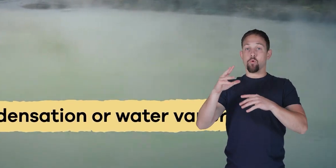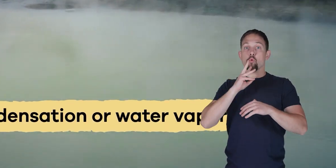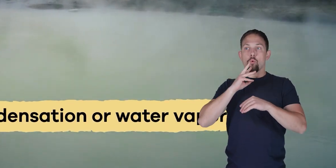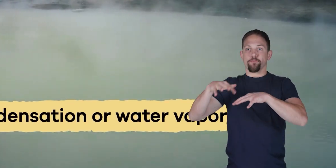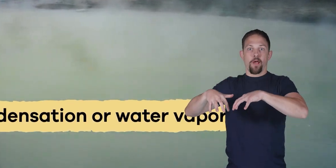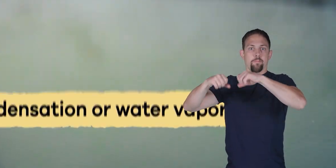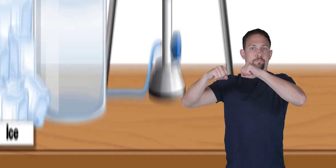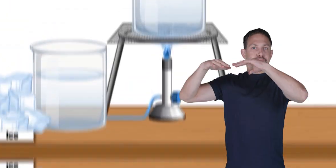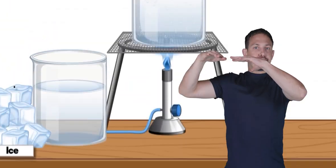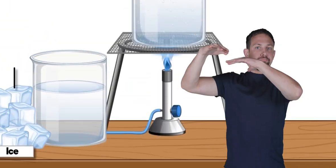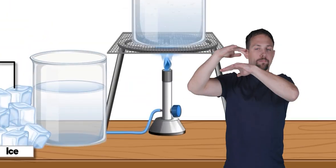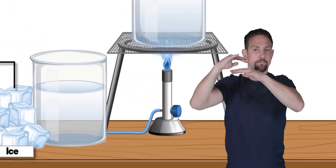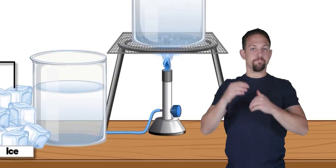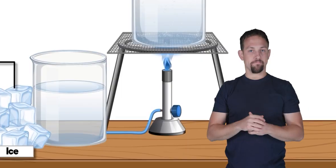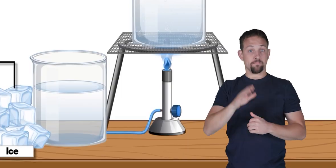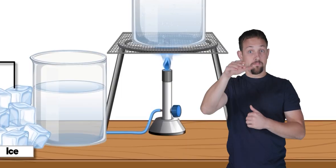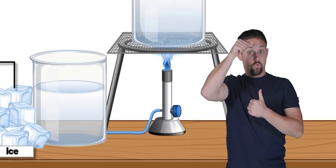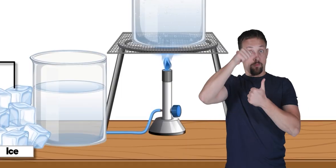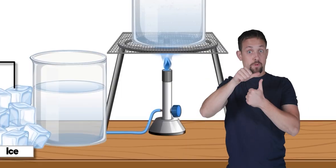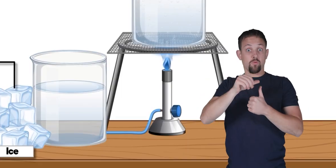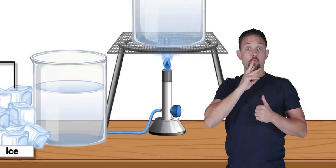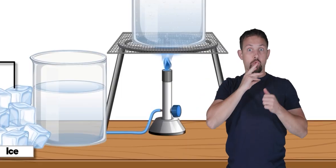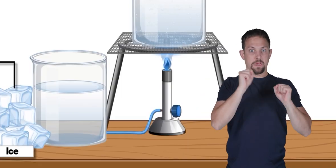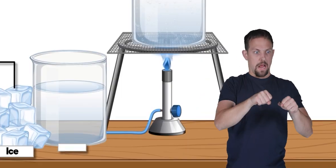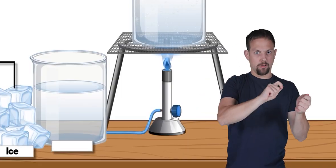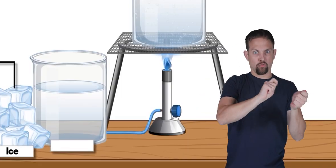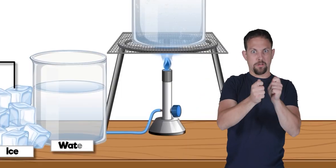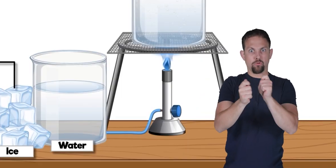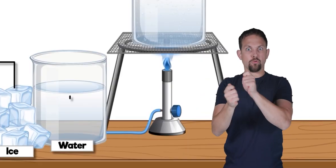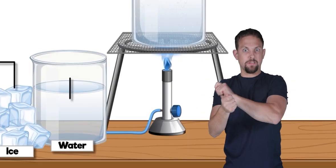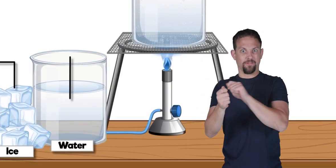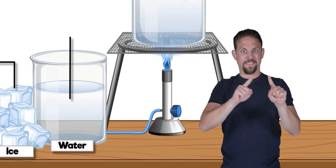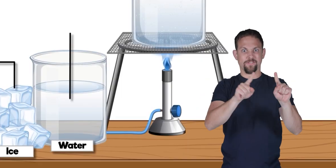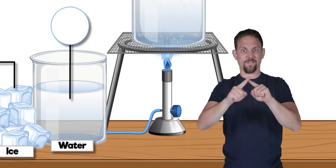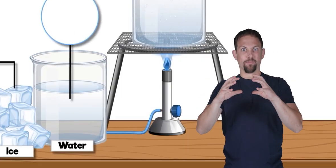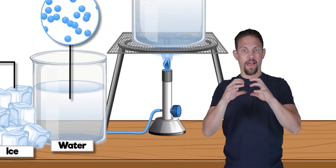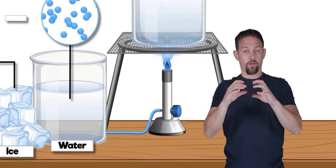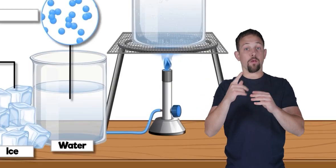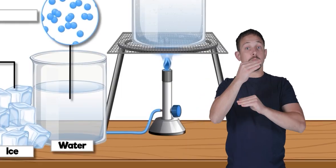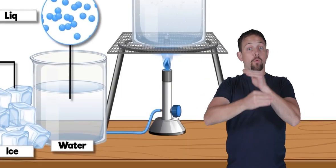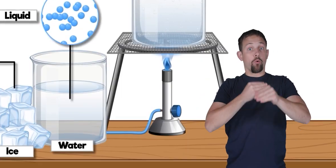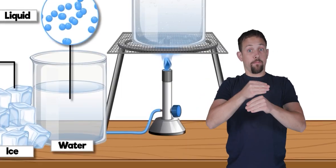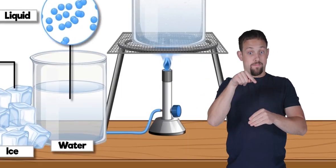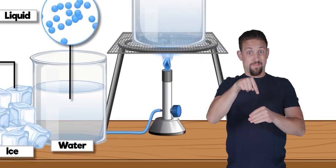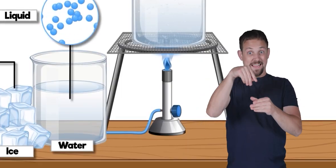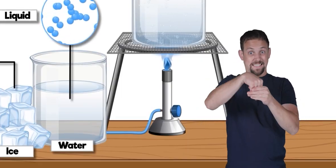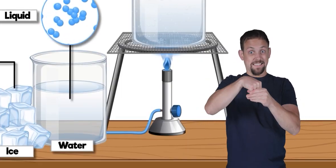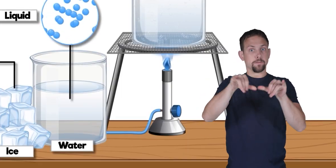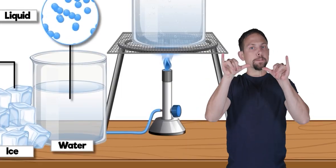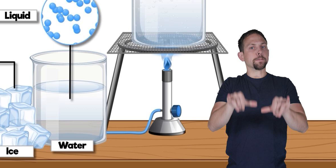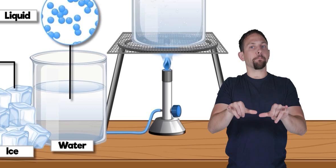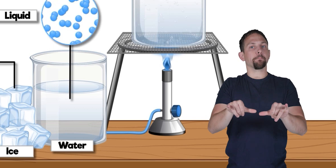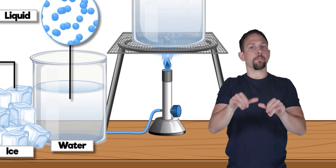water vapor remember even the water can change its states its molecular properties